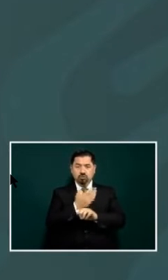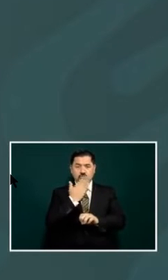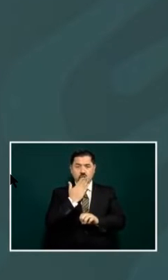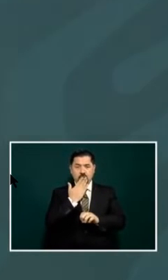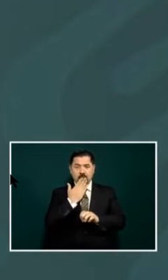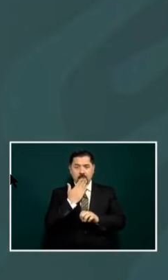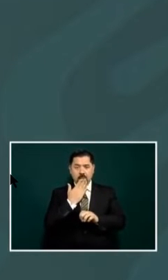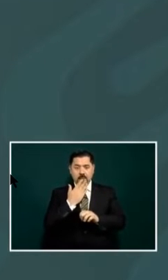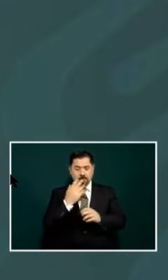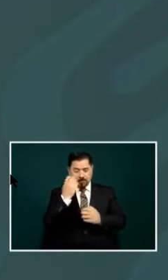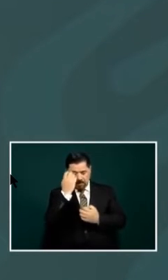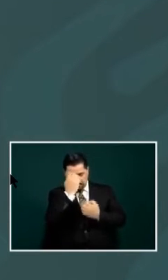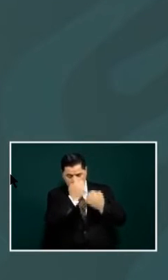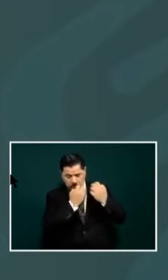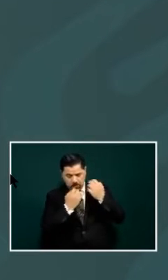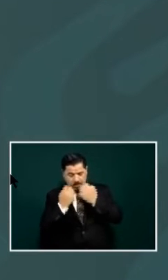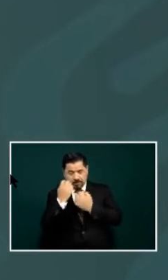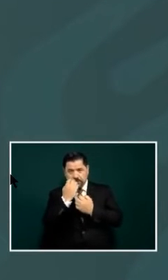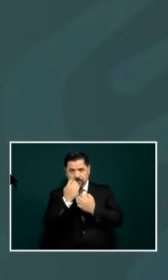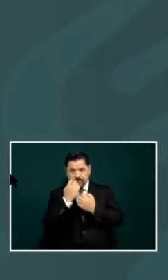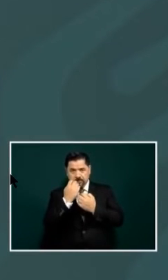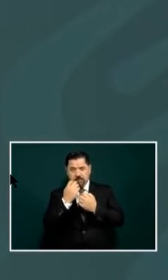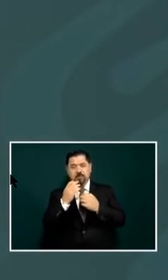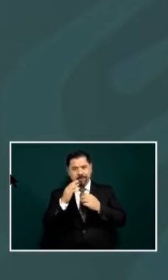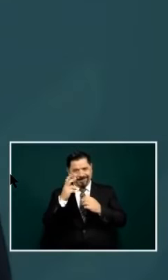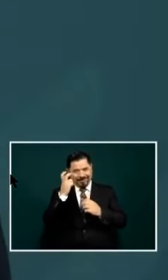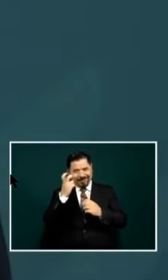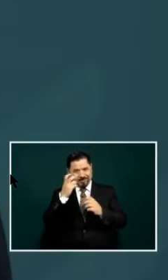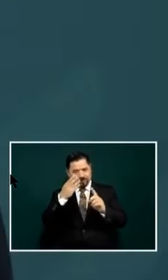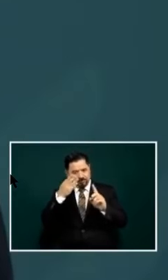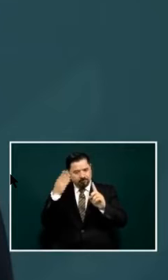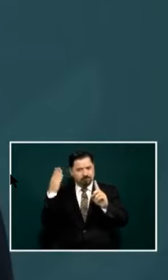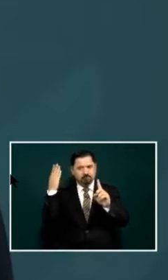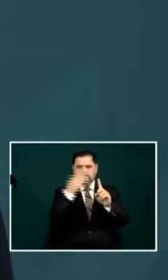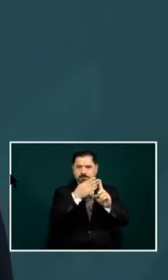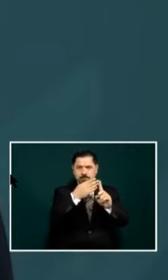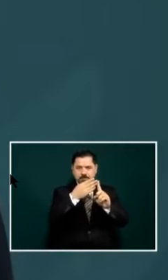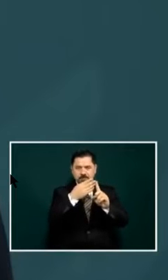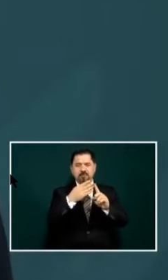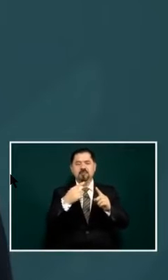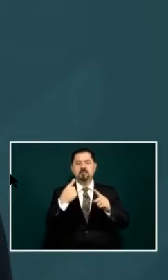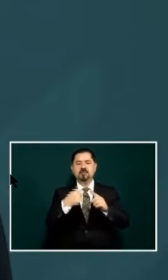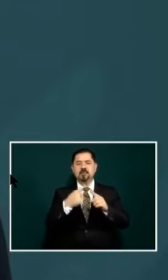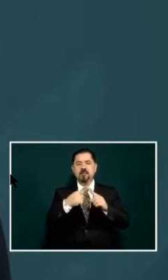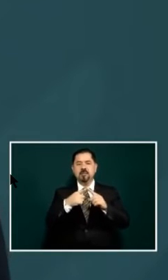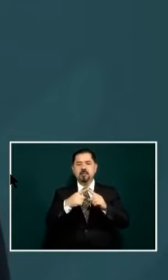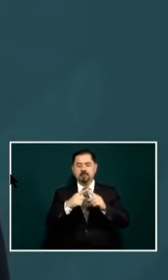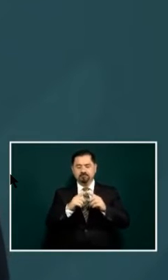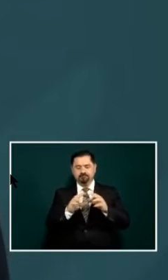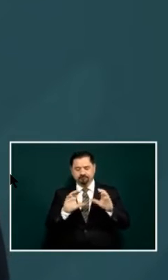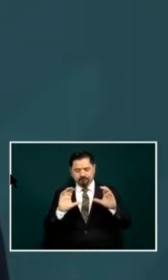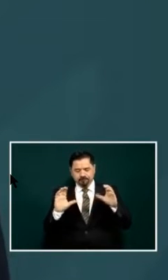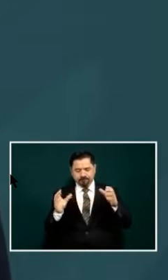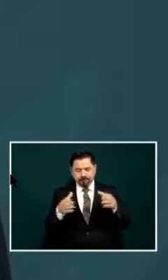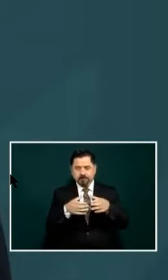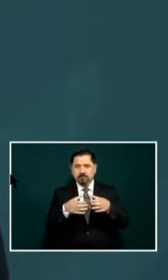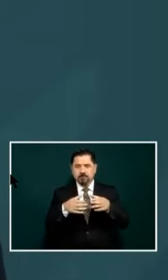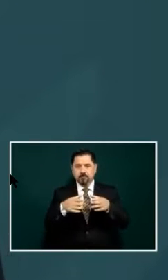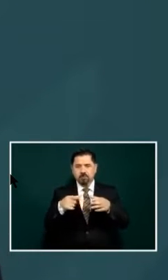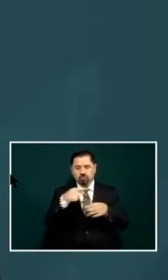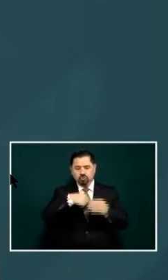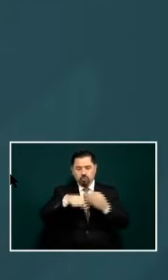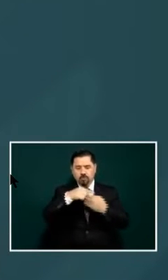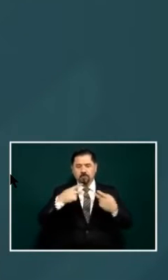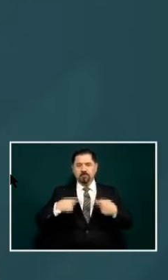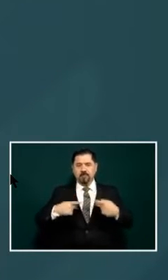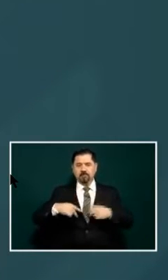where we met with that purpose the members of the cabinet